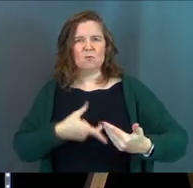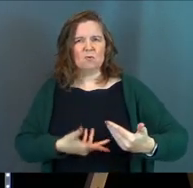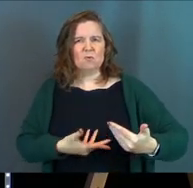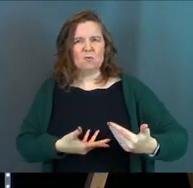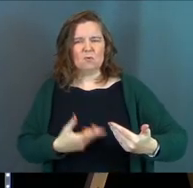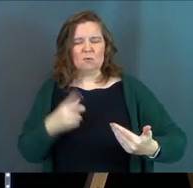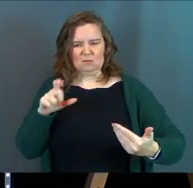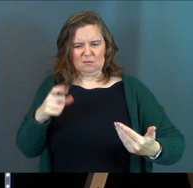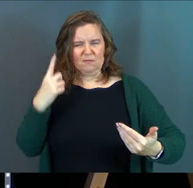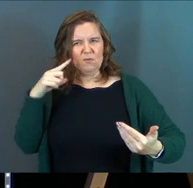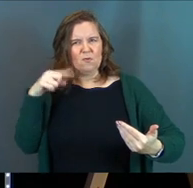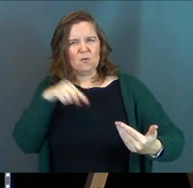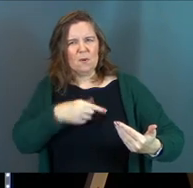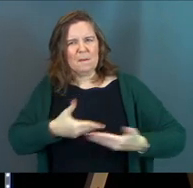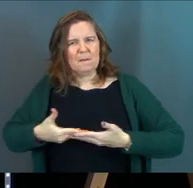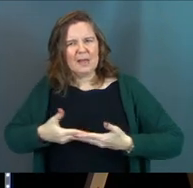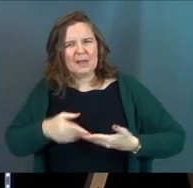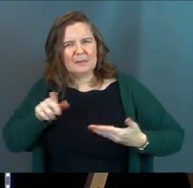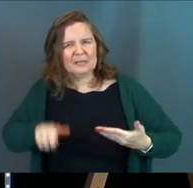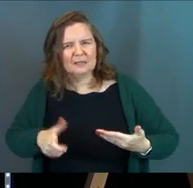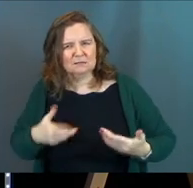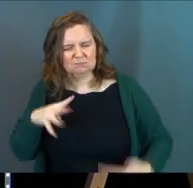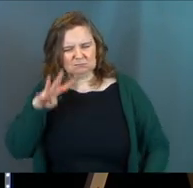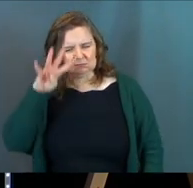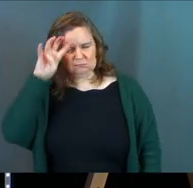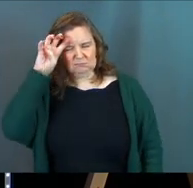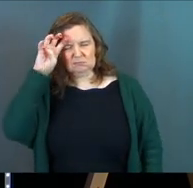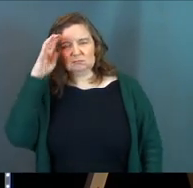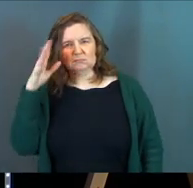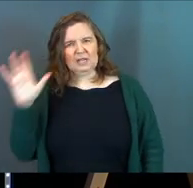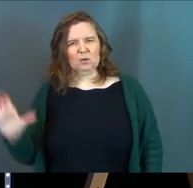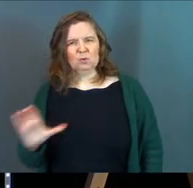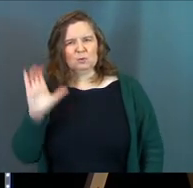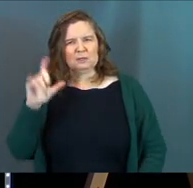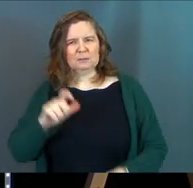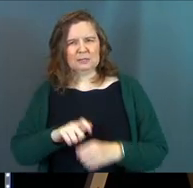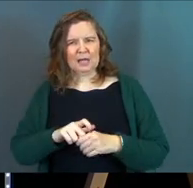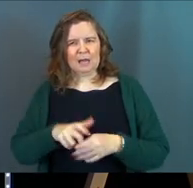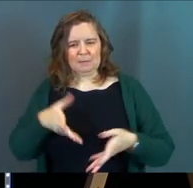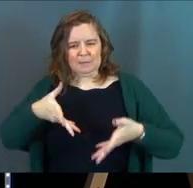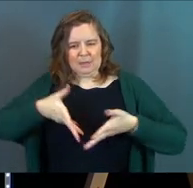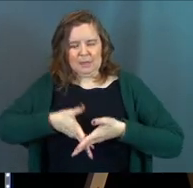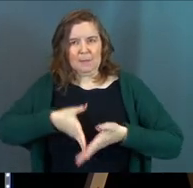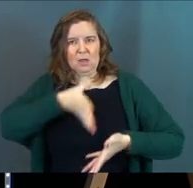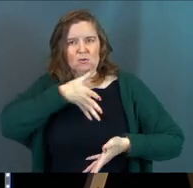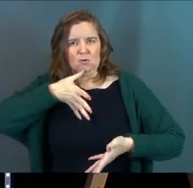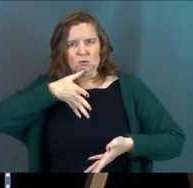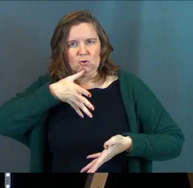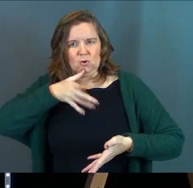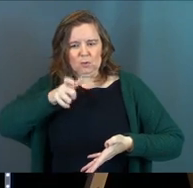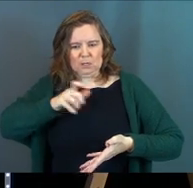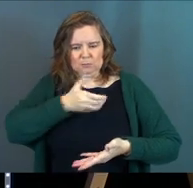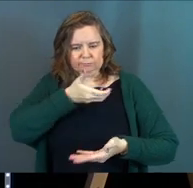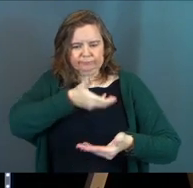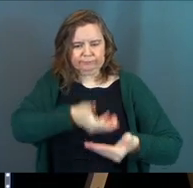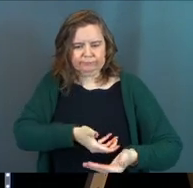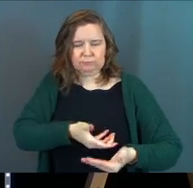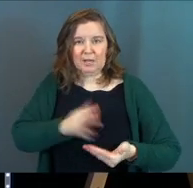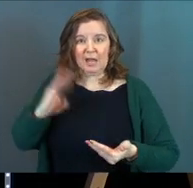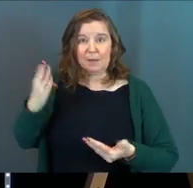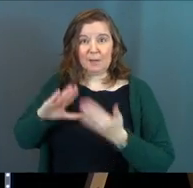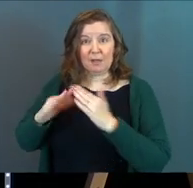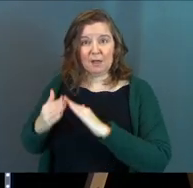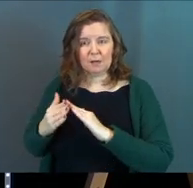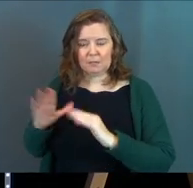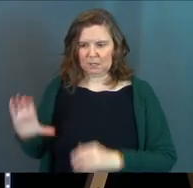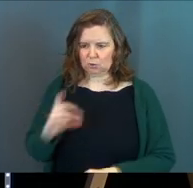Why do we need a baby? Why do we need a baby at Christmas in a manger? Why do we need Bethlehem at all? Is